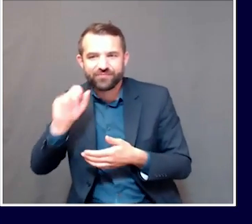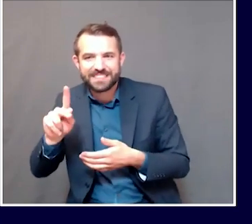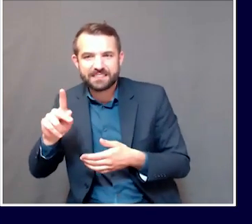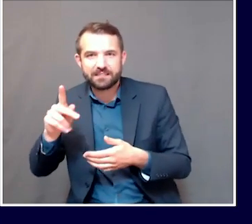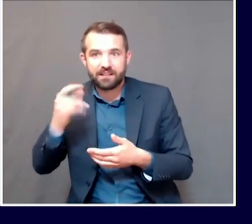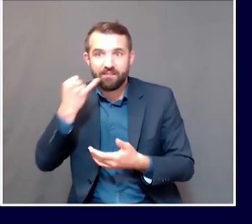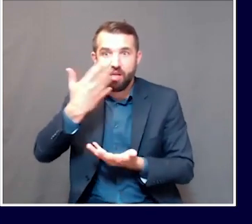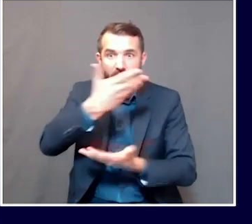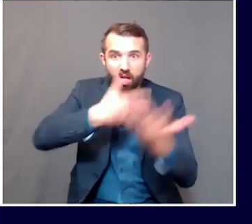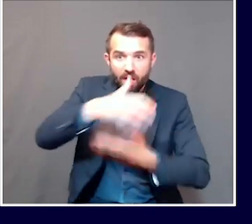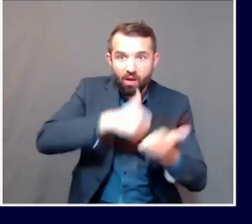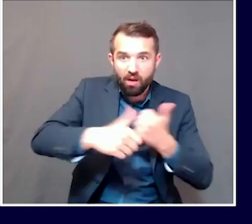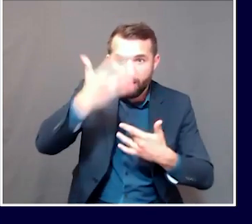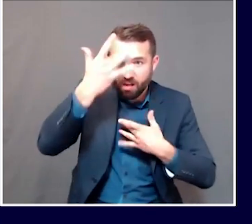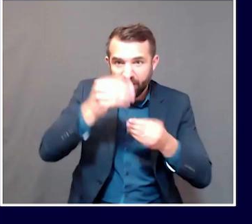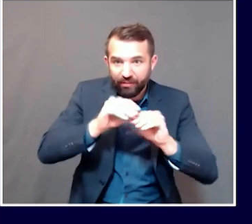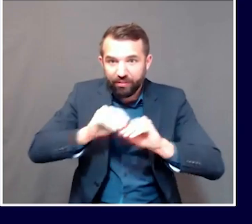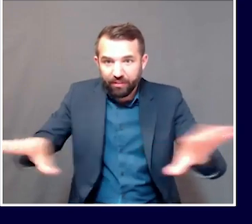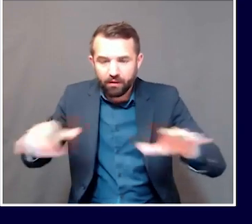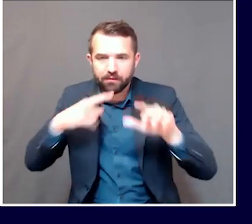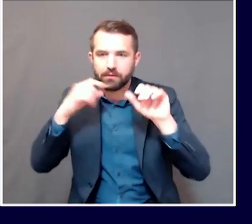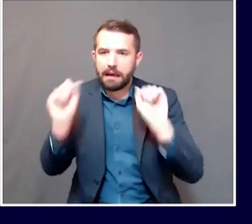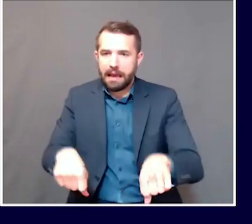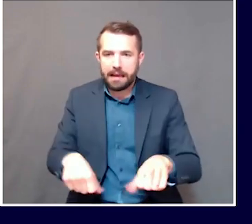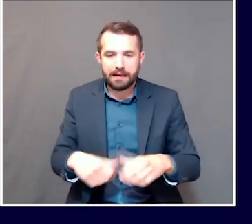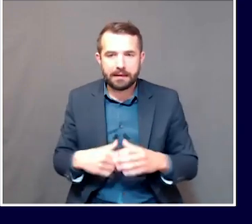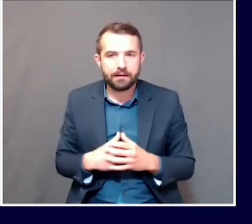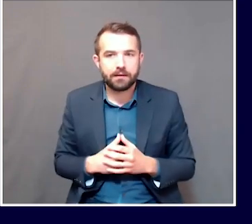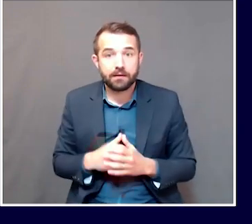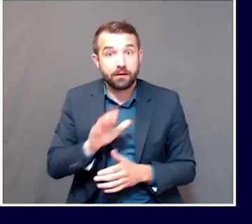quote. This plan is working.